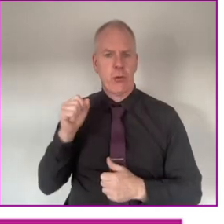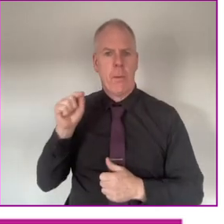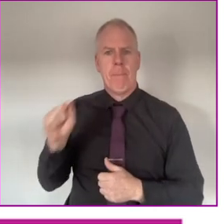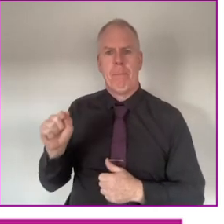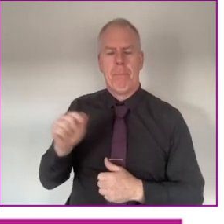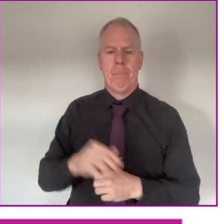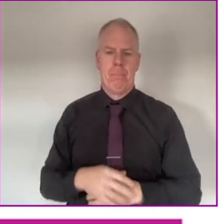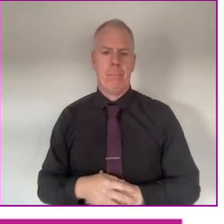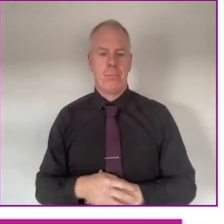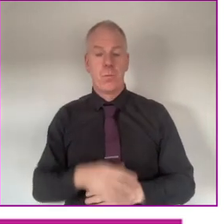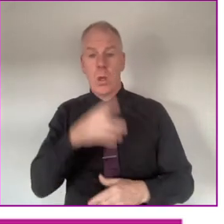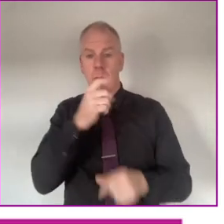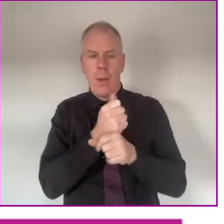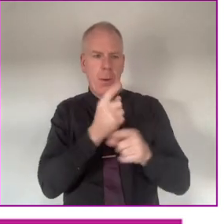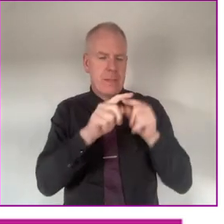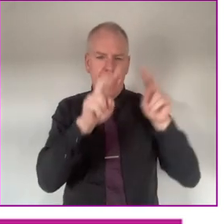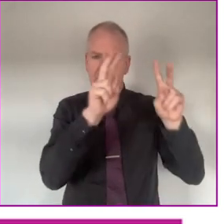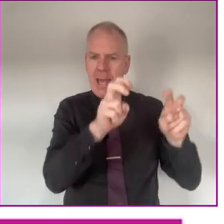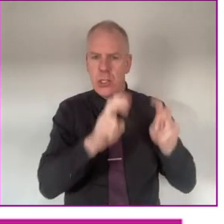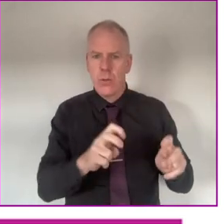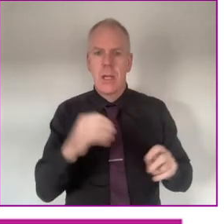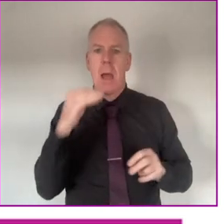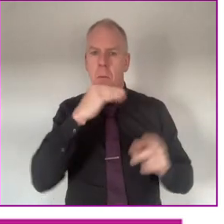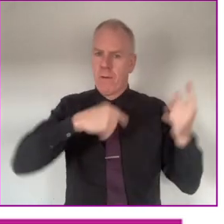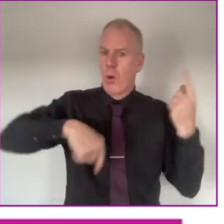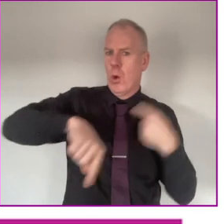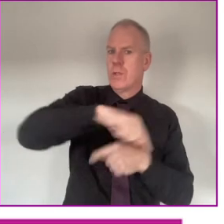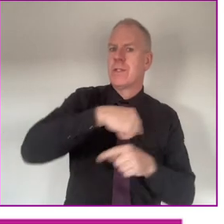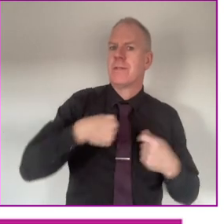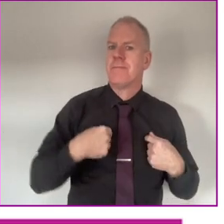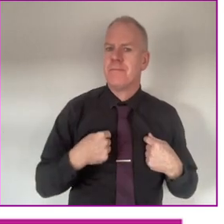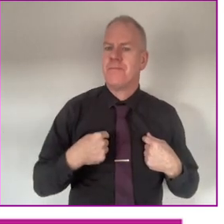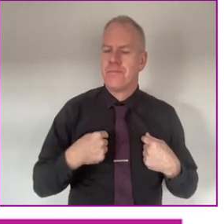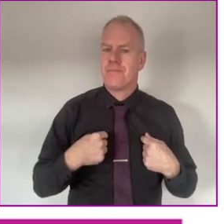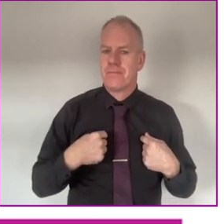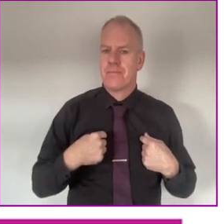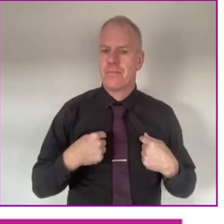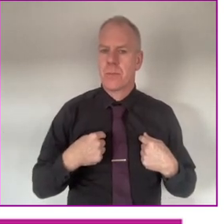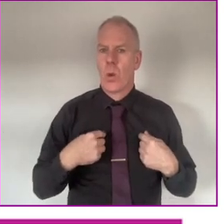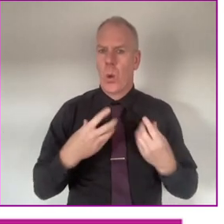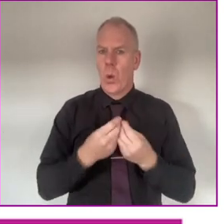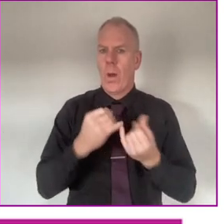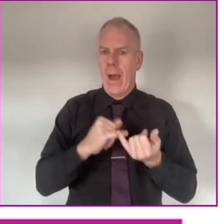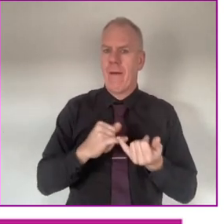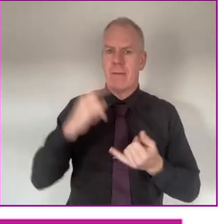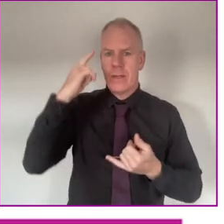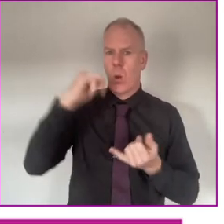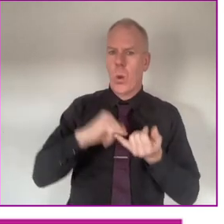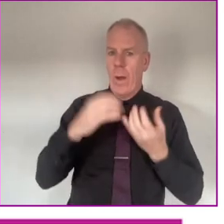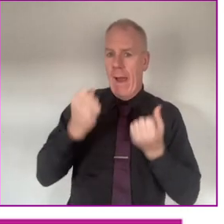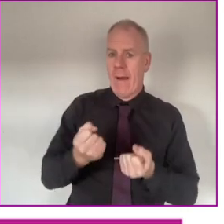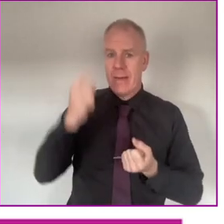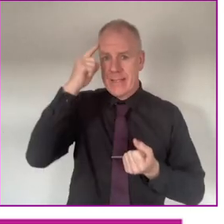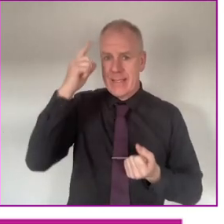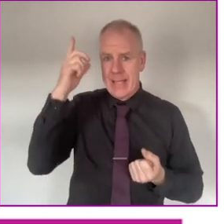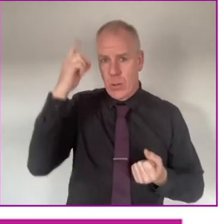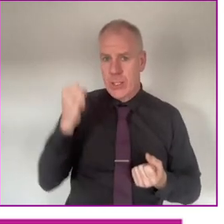Down Syndrome. We talk about issues that are important for us with Down Syndrome.